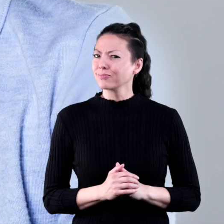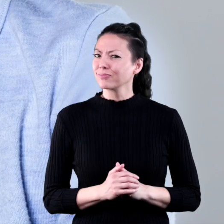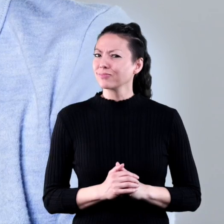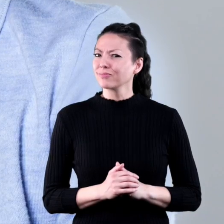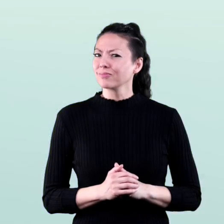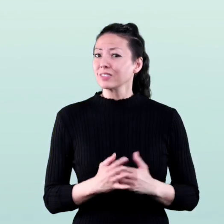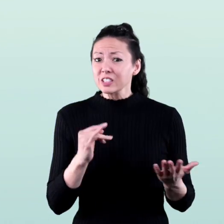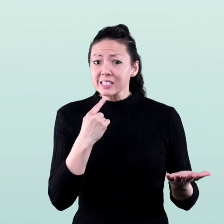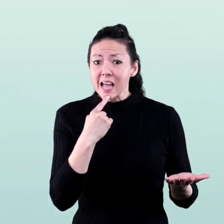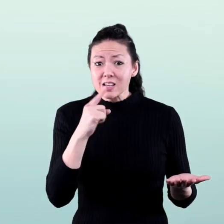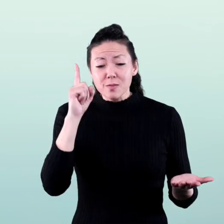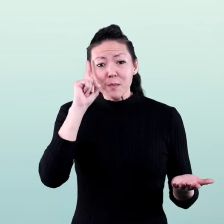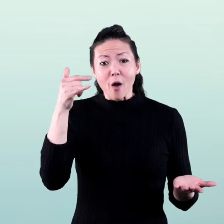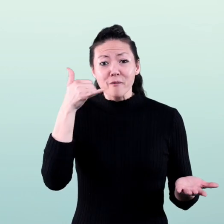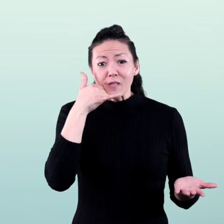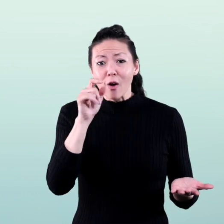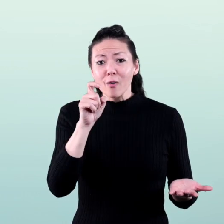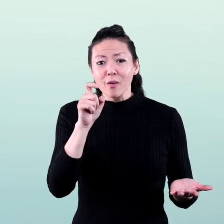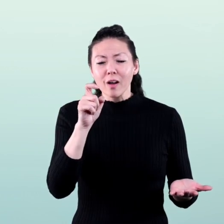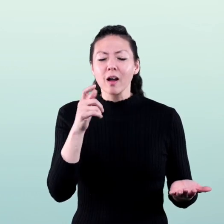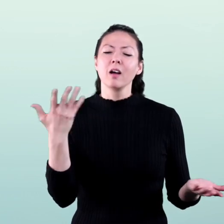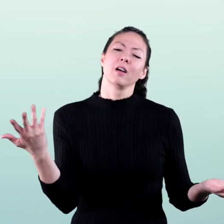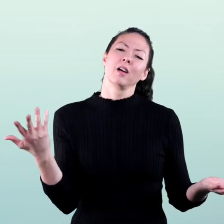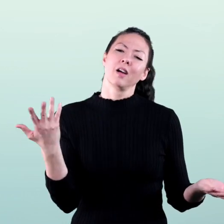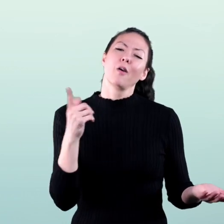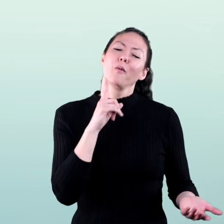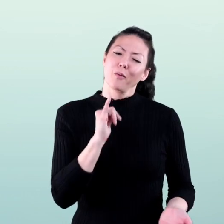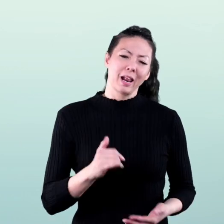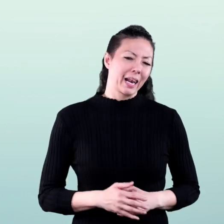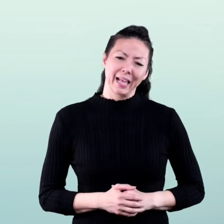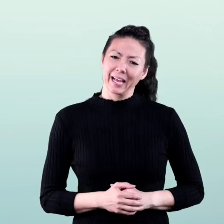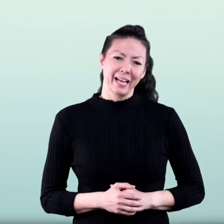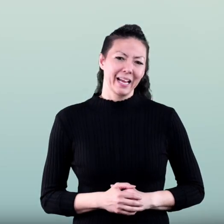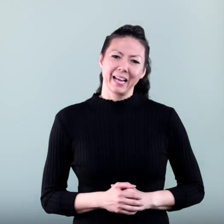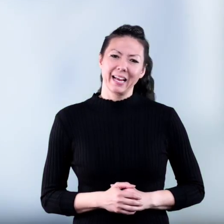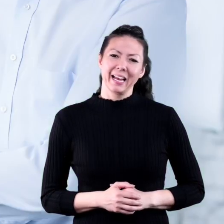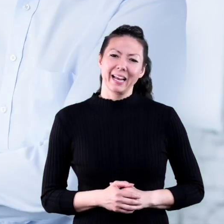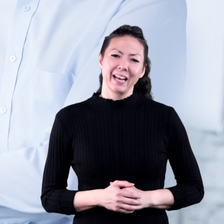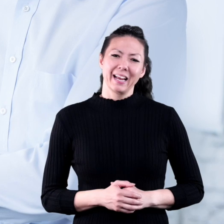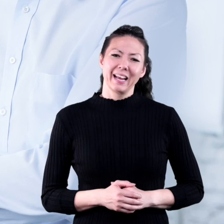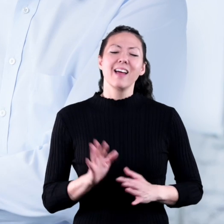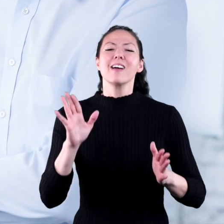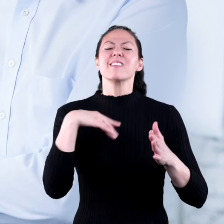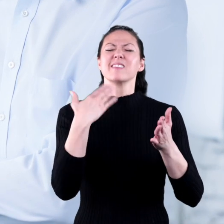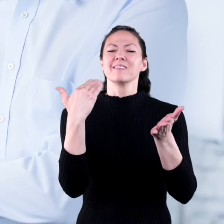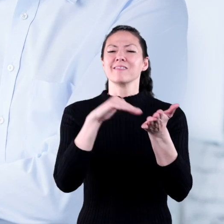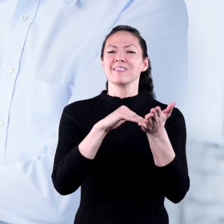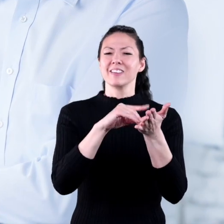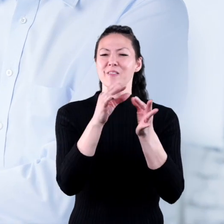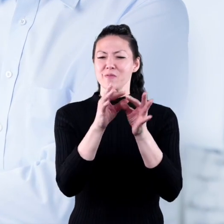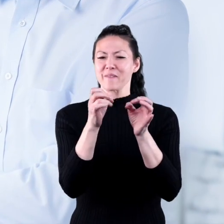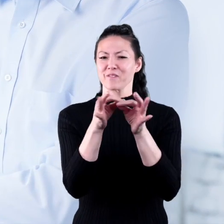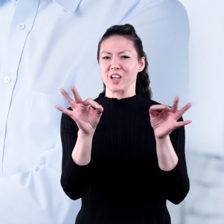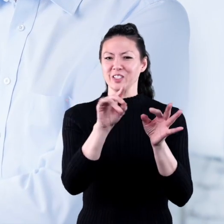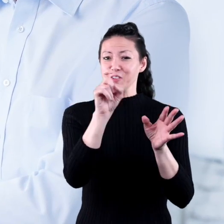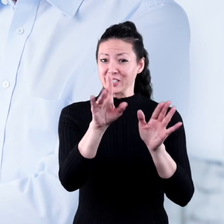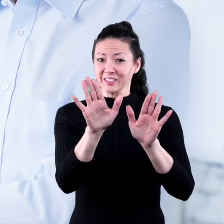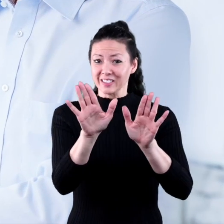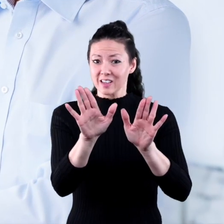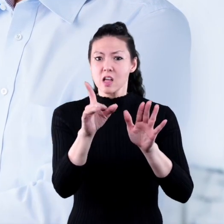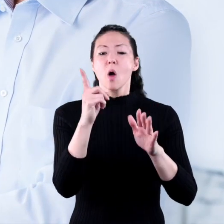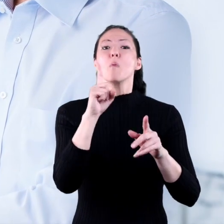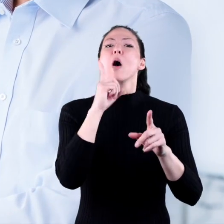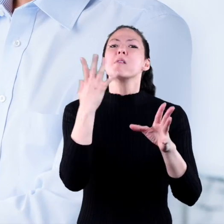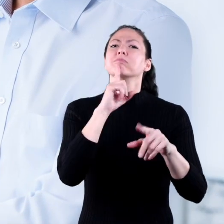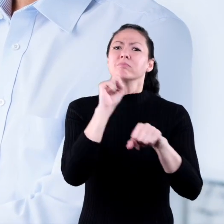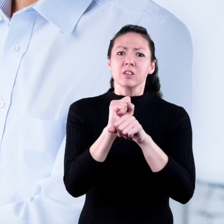Did you say smartphone? Dude, really? Let me rephrase the question. What